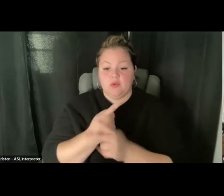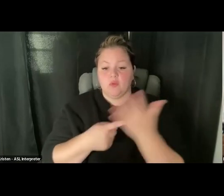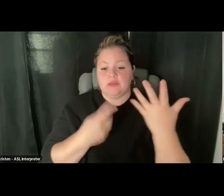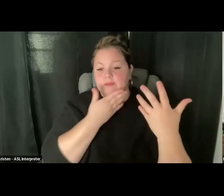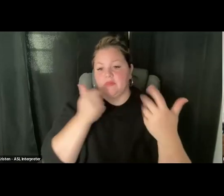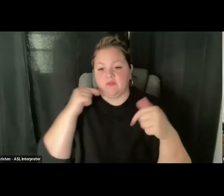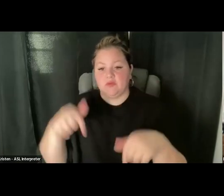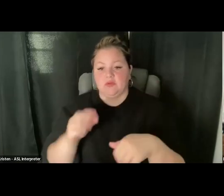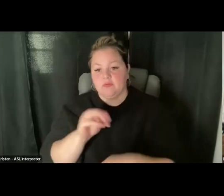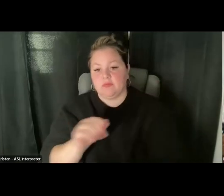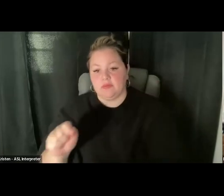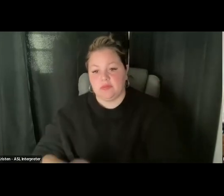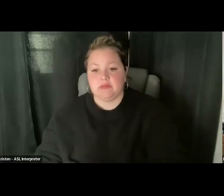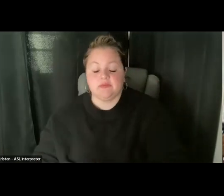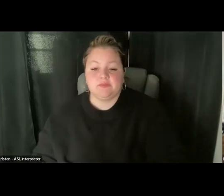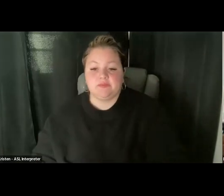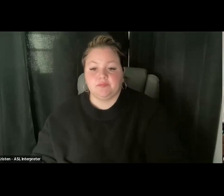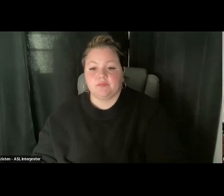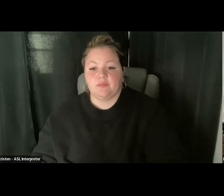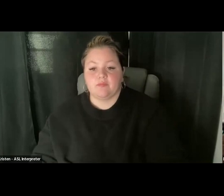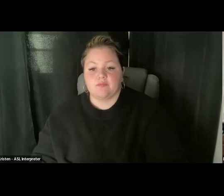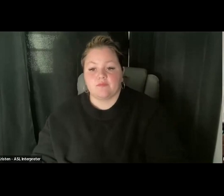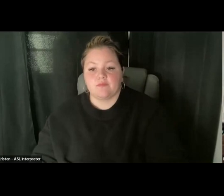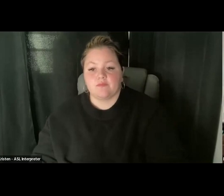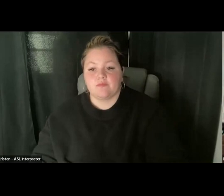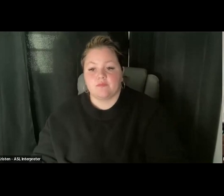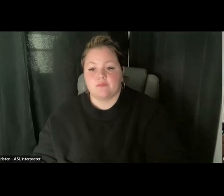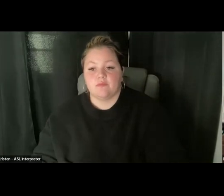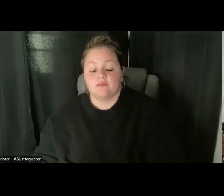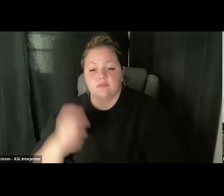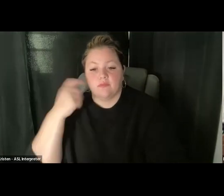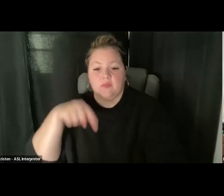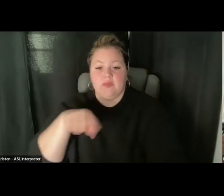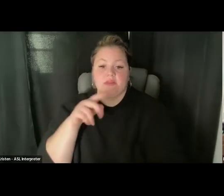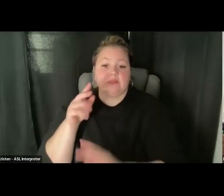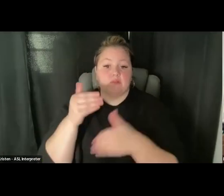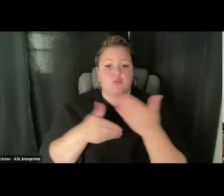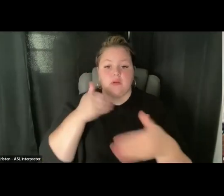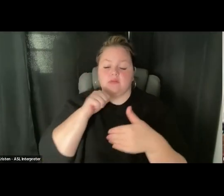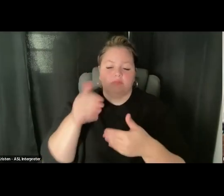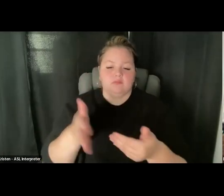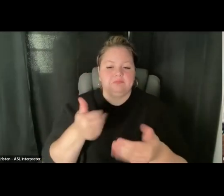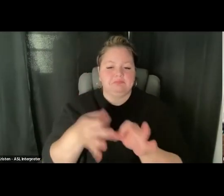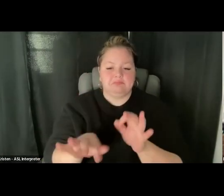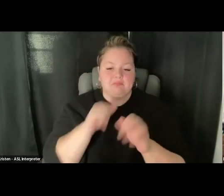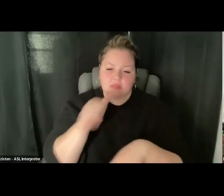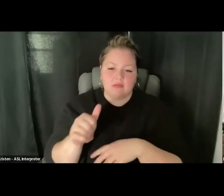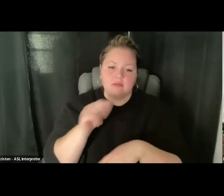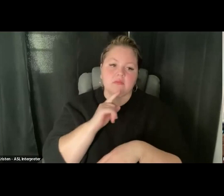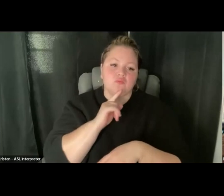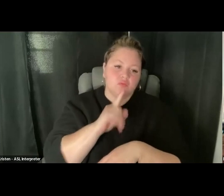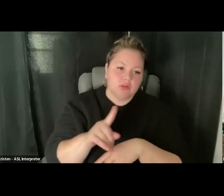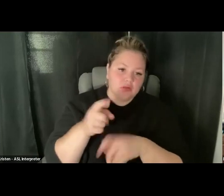Massachusetts. Now, this process is intense and it's going to involve technical specifications,